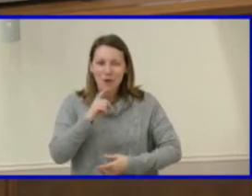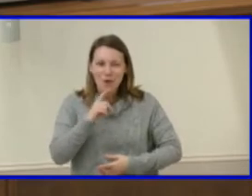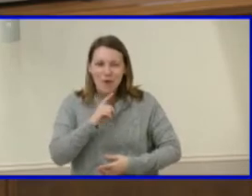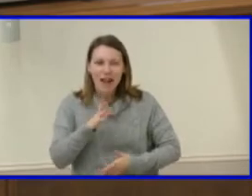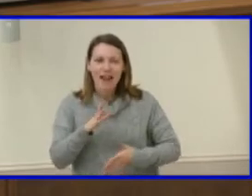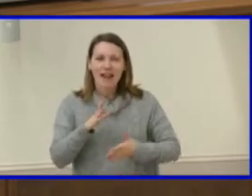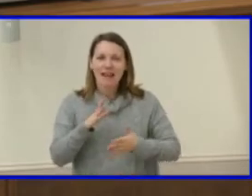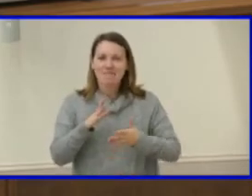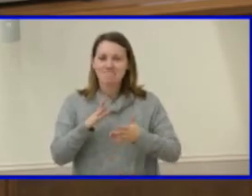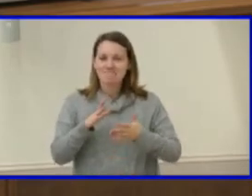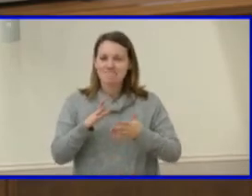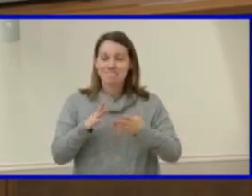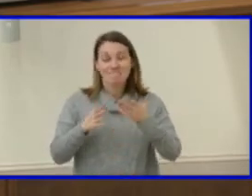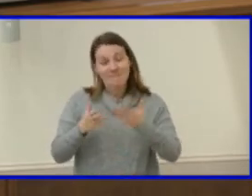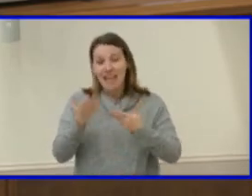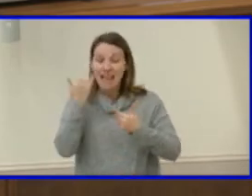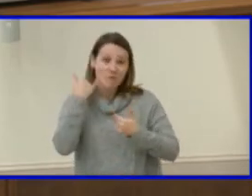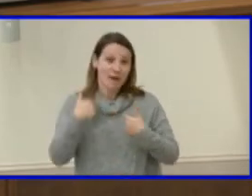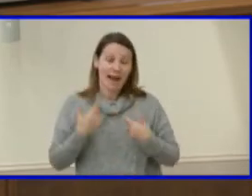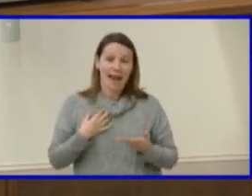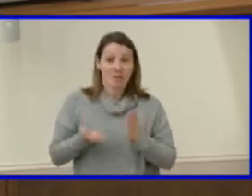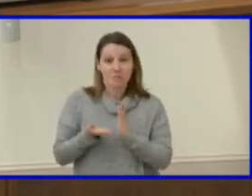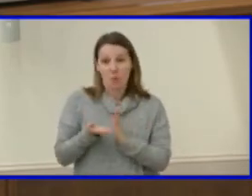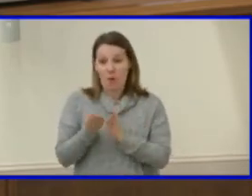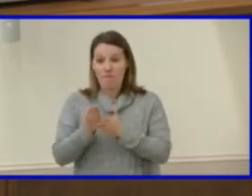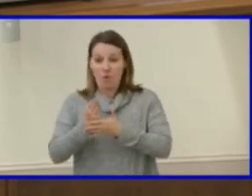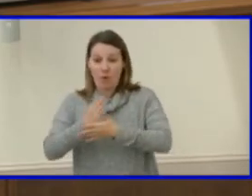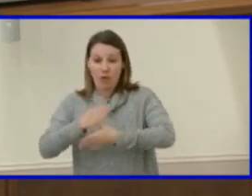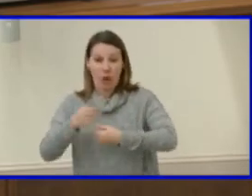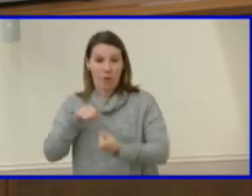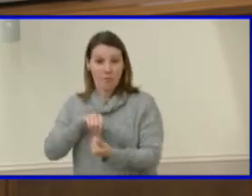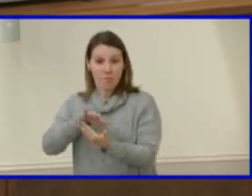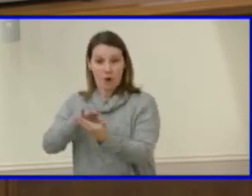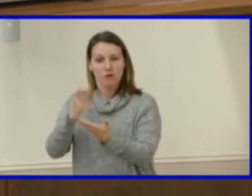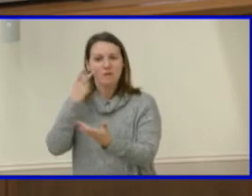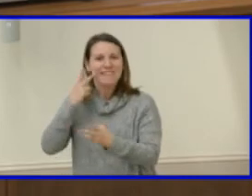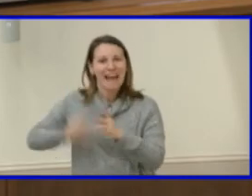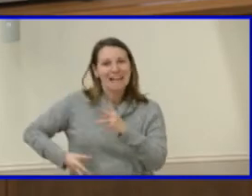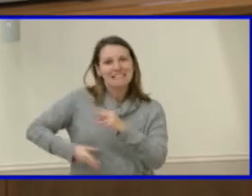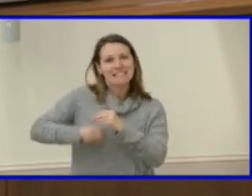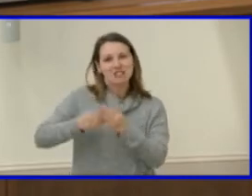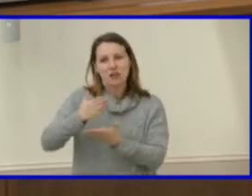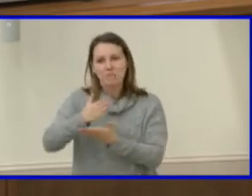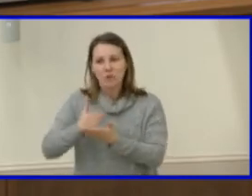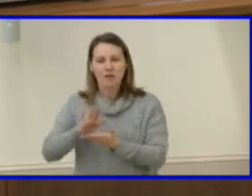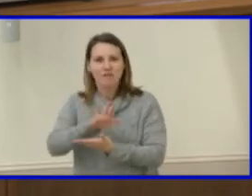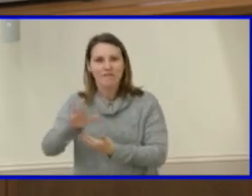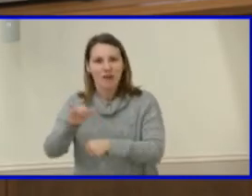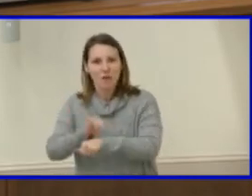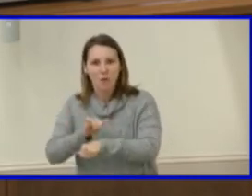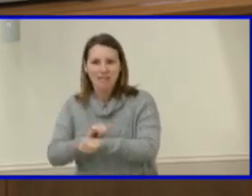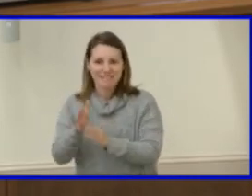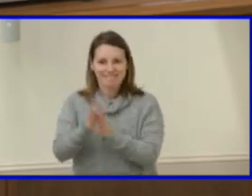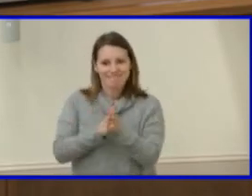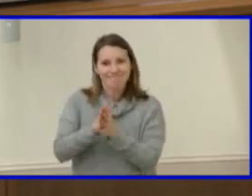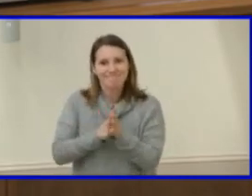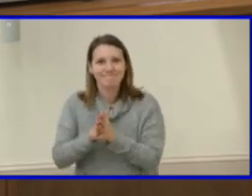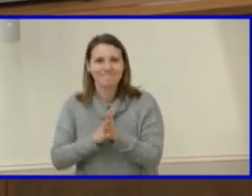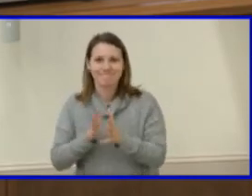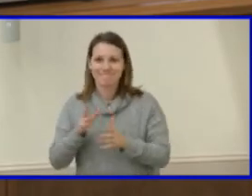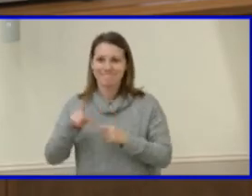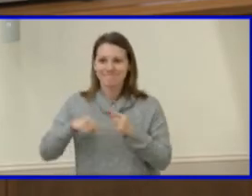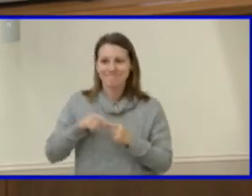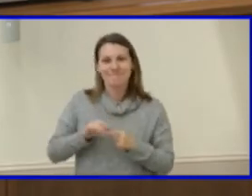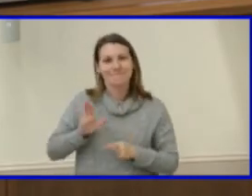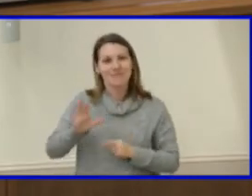approach where we see, you know, additional pieces of sample work from students and their excitement about, you know, their special